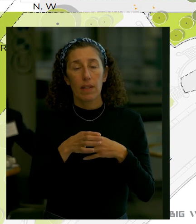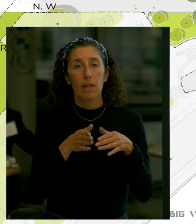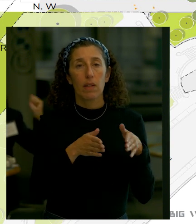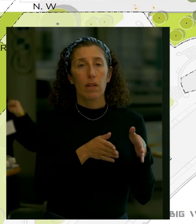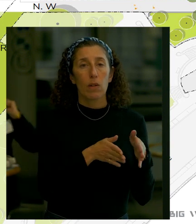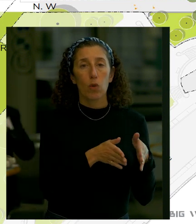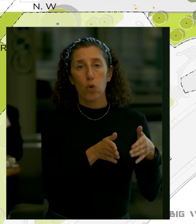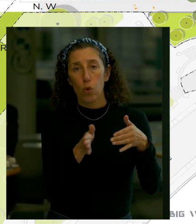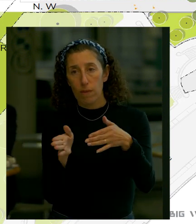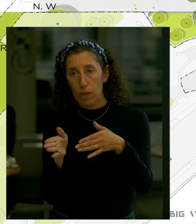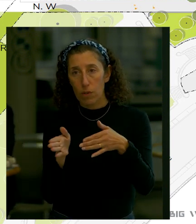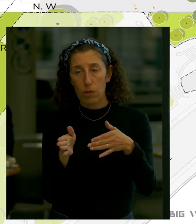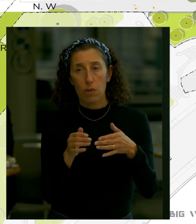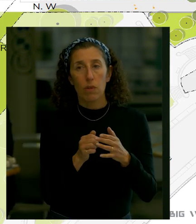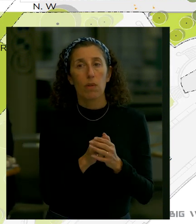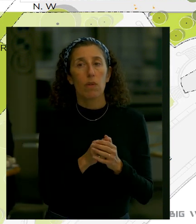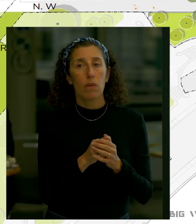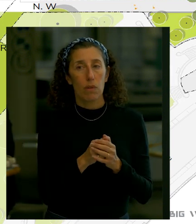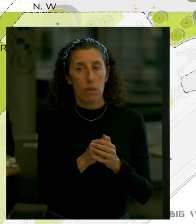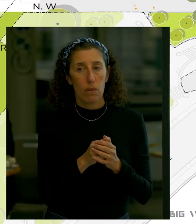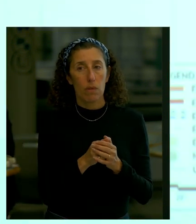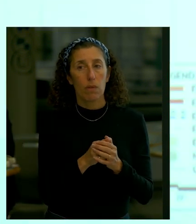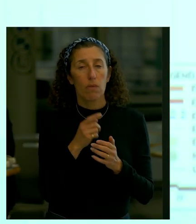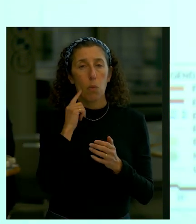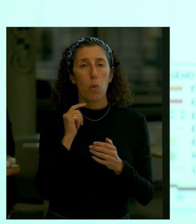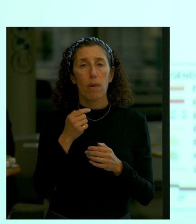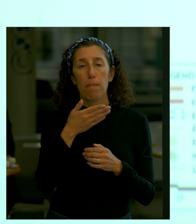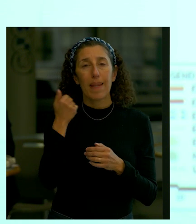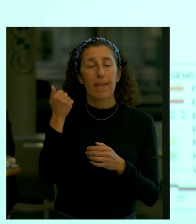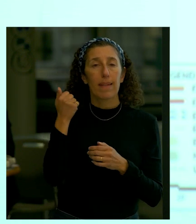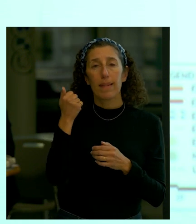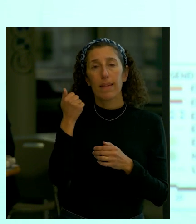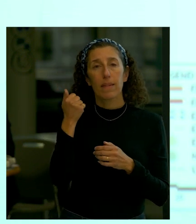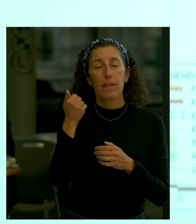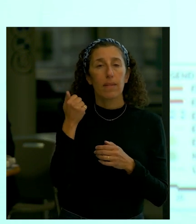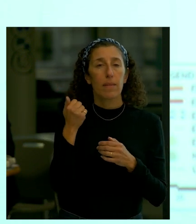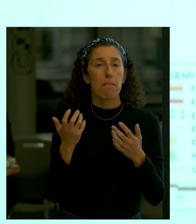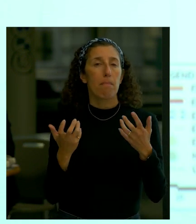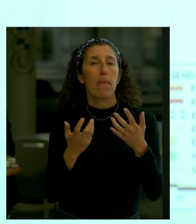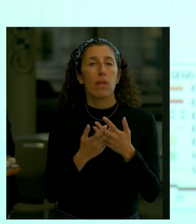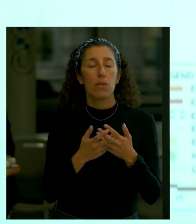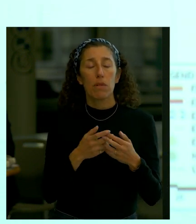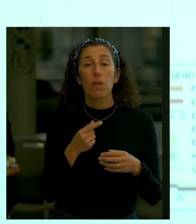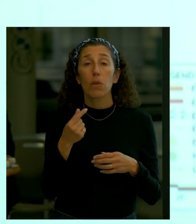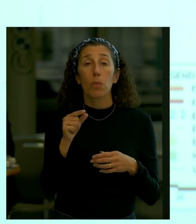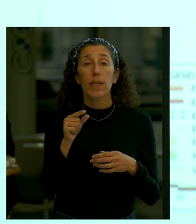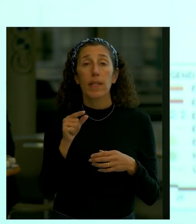tried here like in all the areas of the project to increase green space